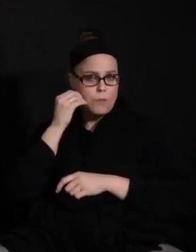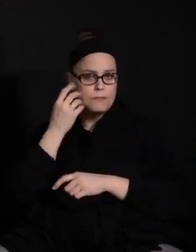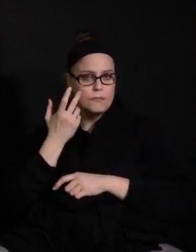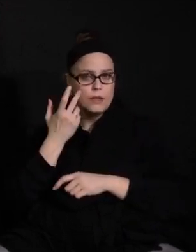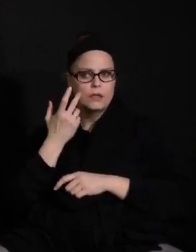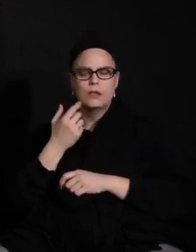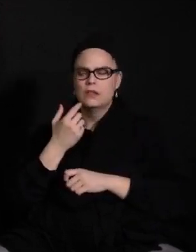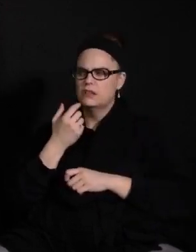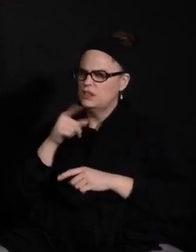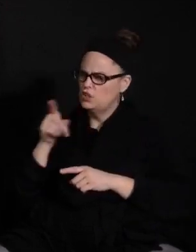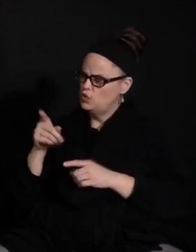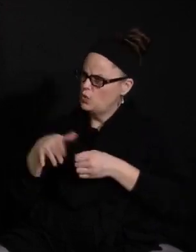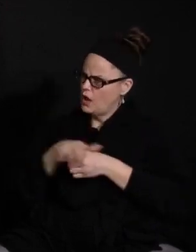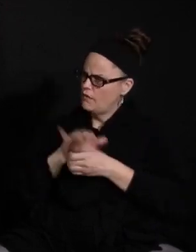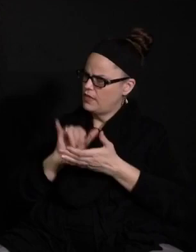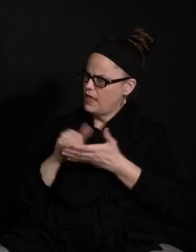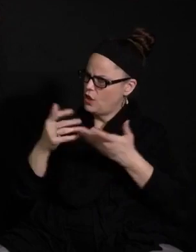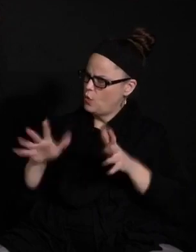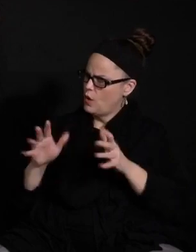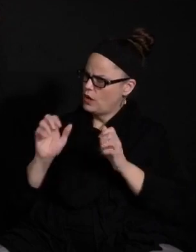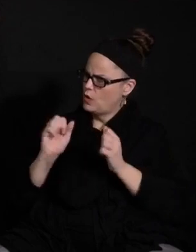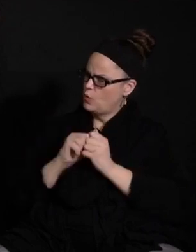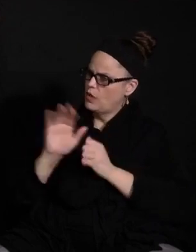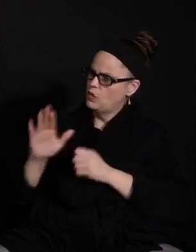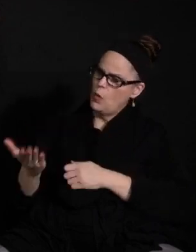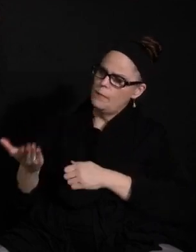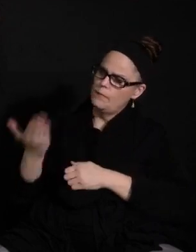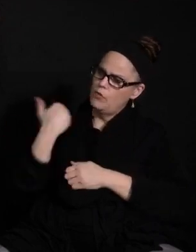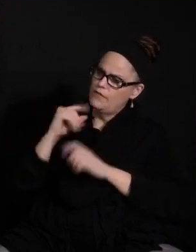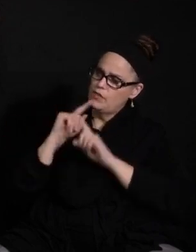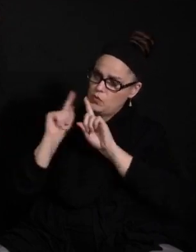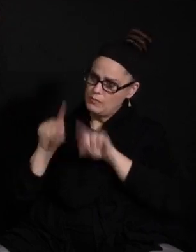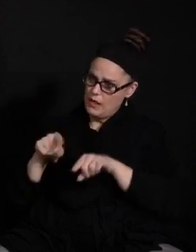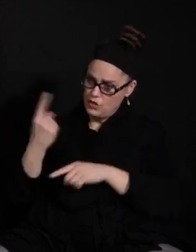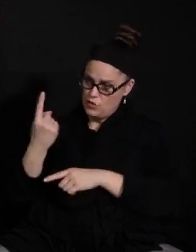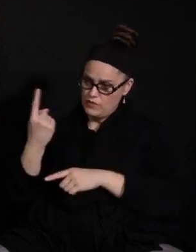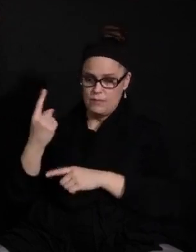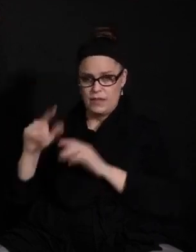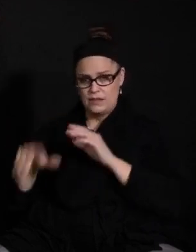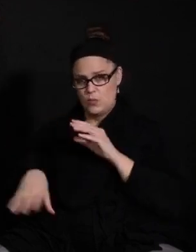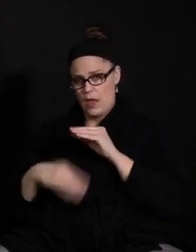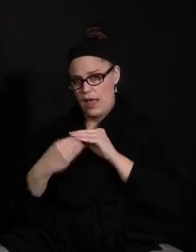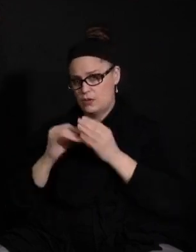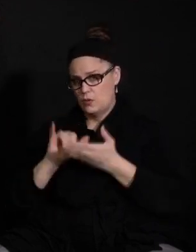you want to add, I don't know if you covered this in your previous response, but if you have anything to add, please do.